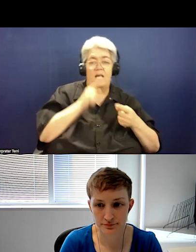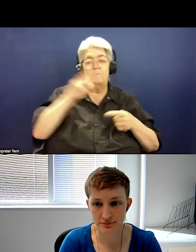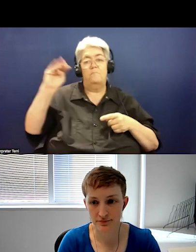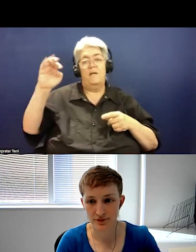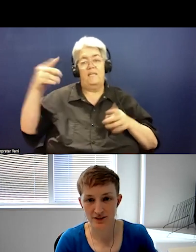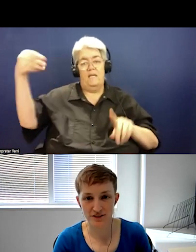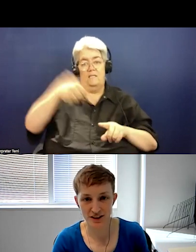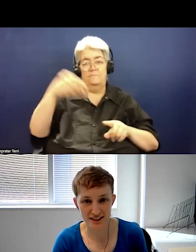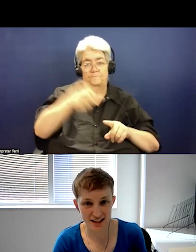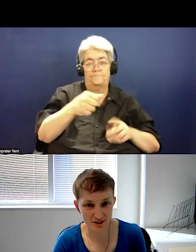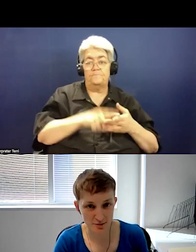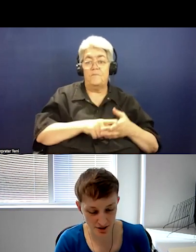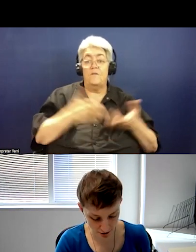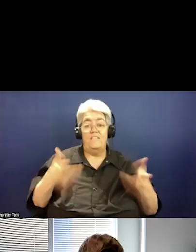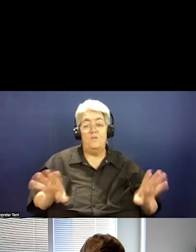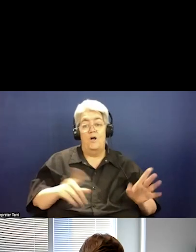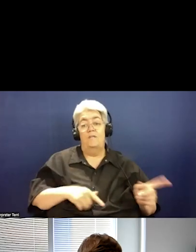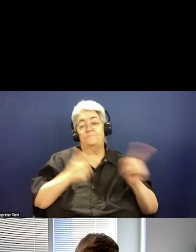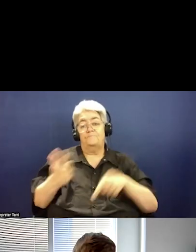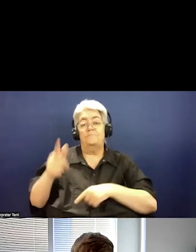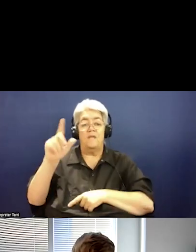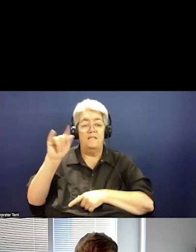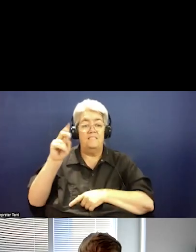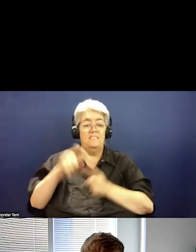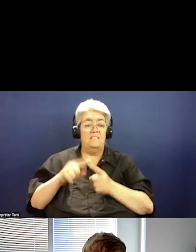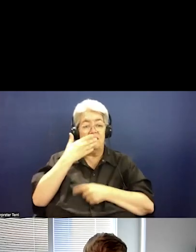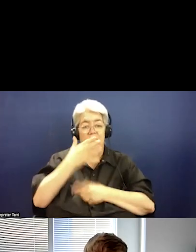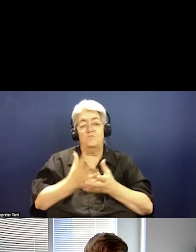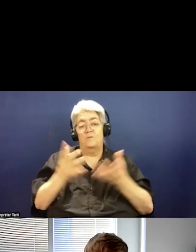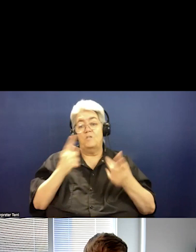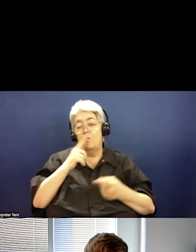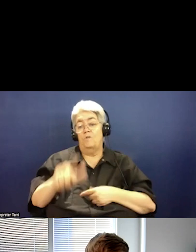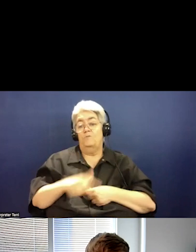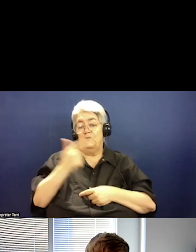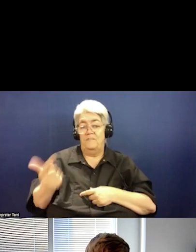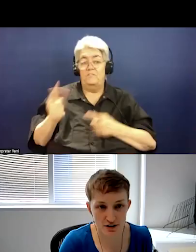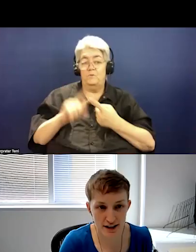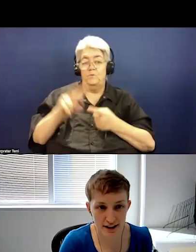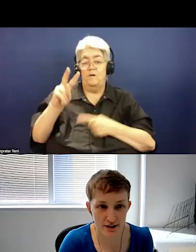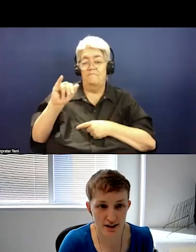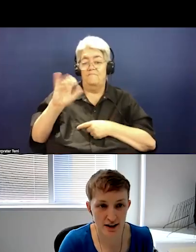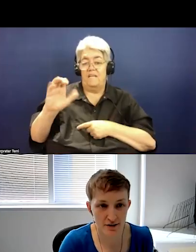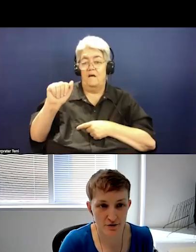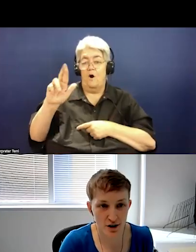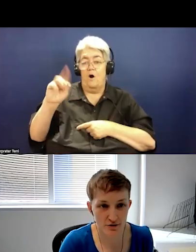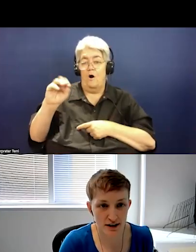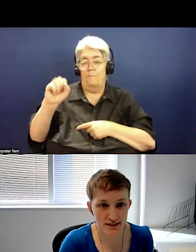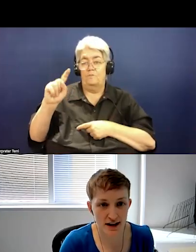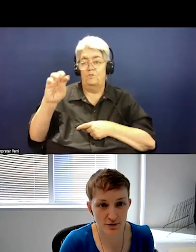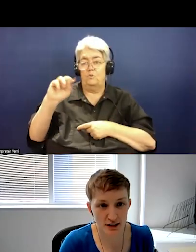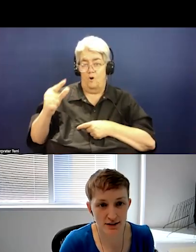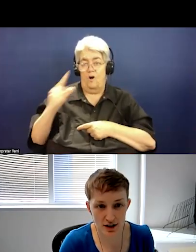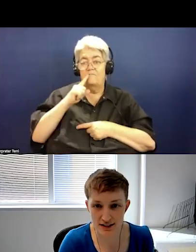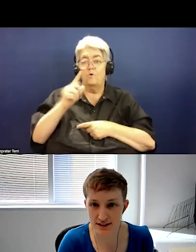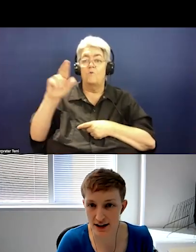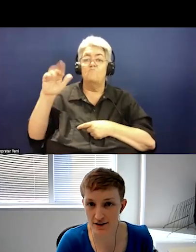to you, Lindsay. Great. Thank you so much, Jordan. All right. I want to turn it over to Vic Armstrong now, uh, for our race